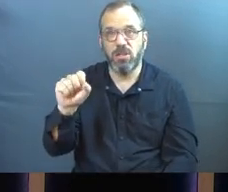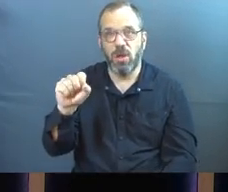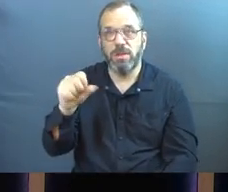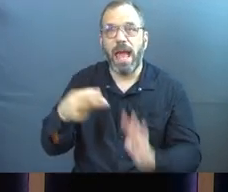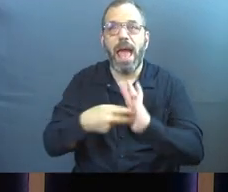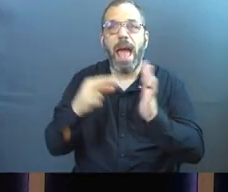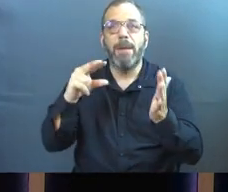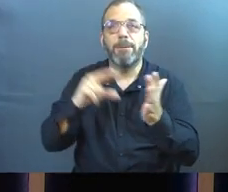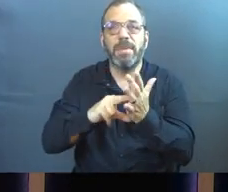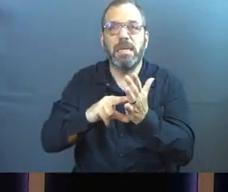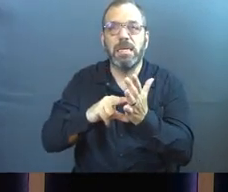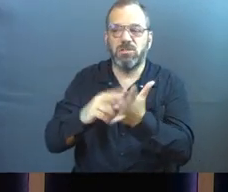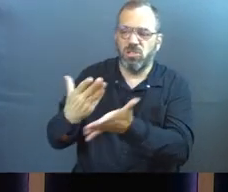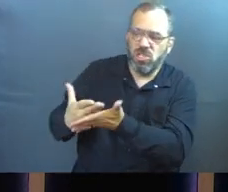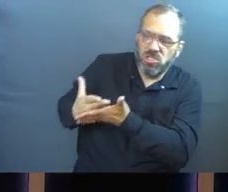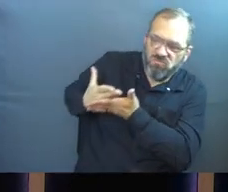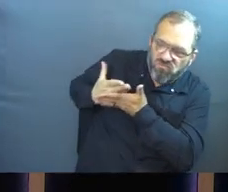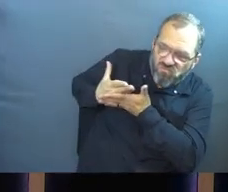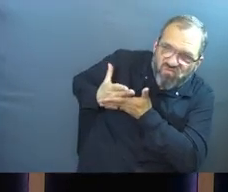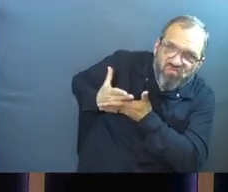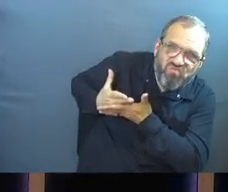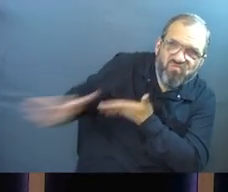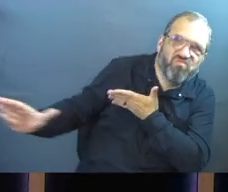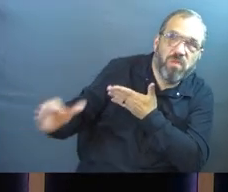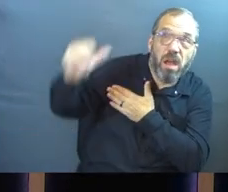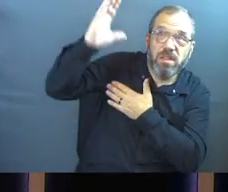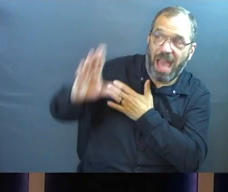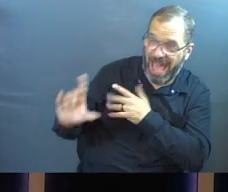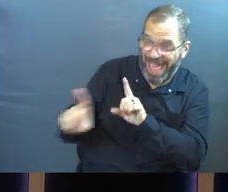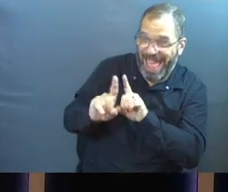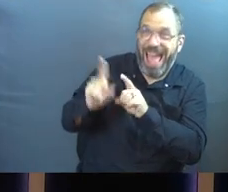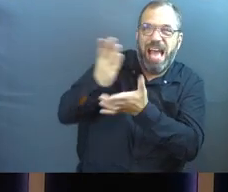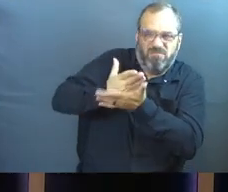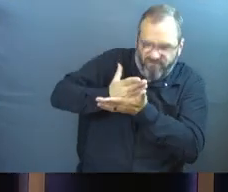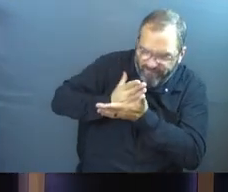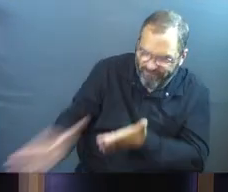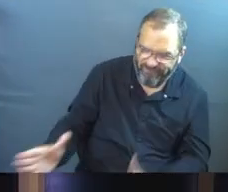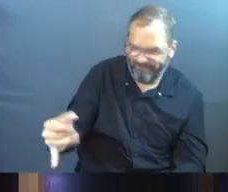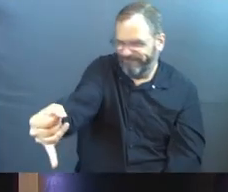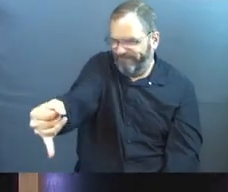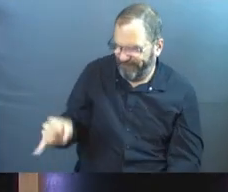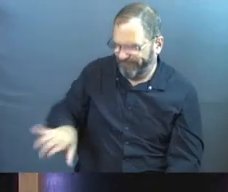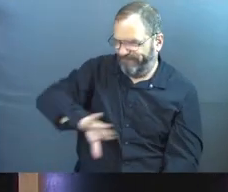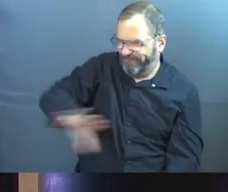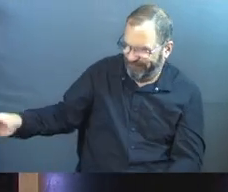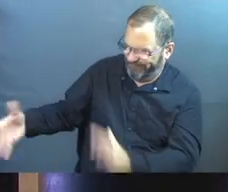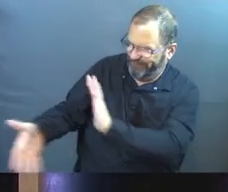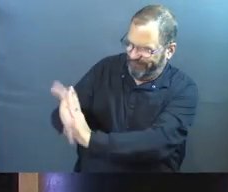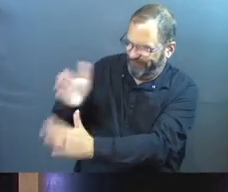it means being shut out from the presence of the Lord, shut out from the presence of the Lord.